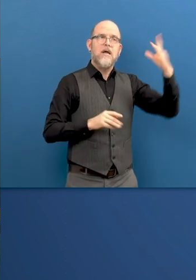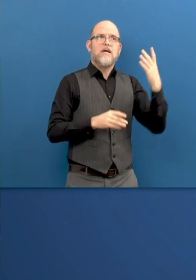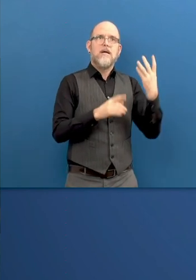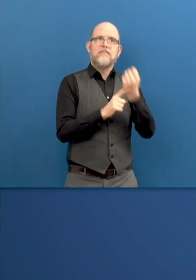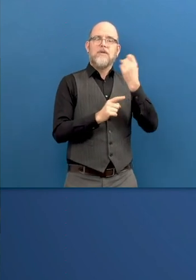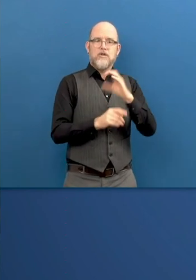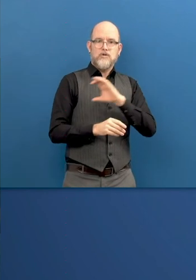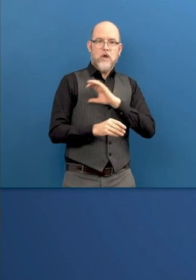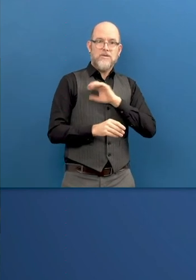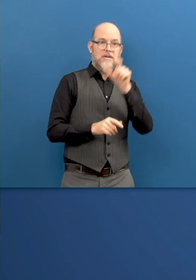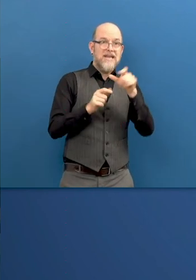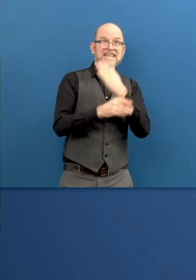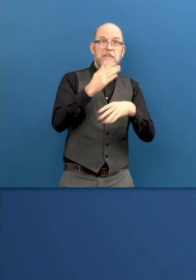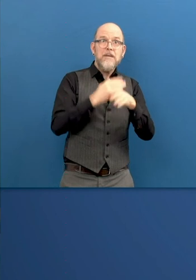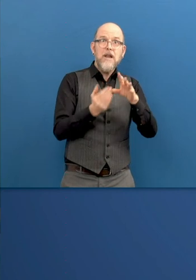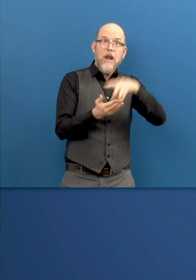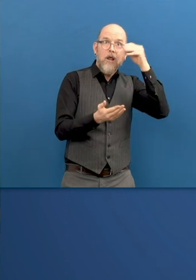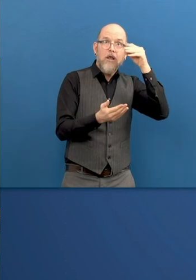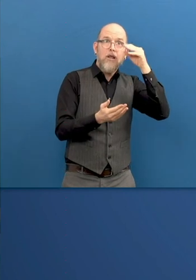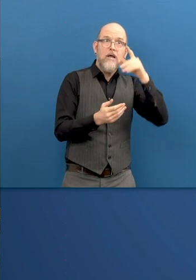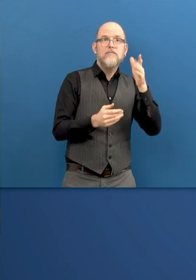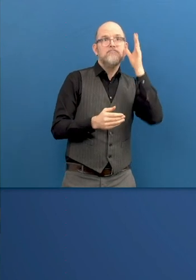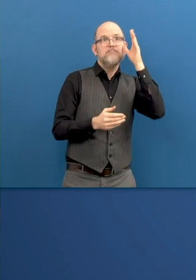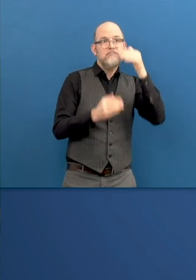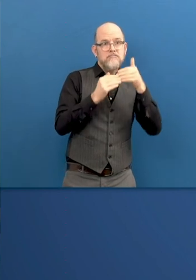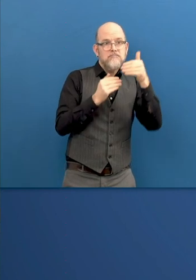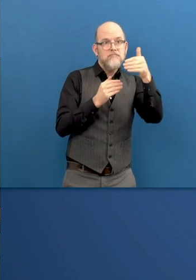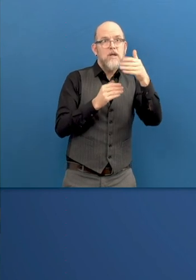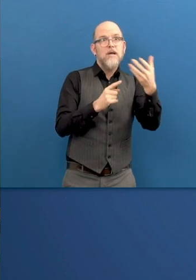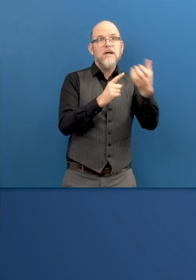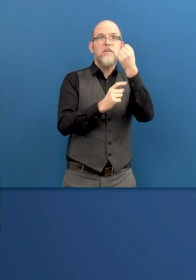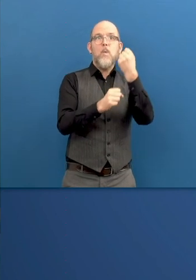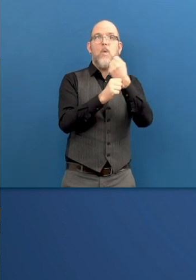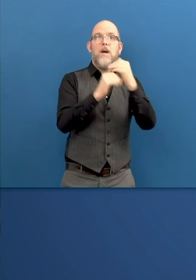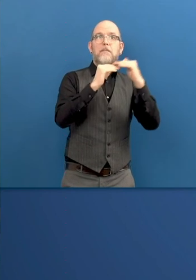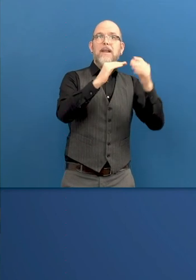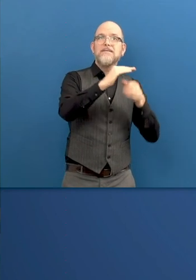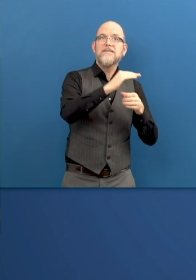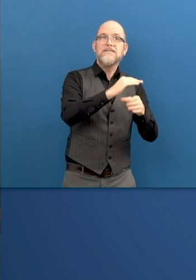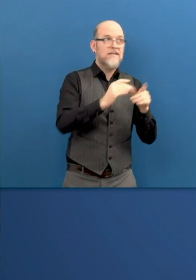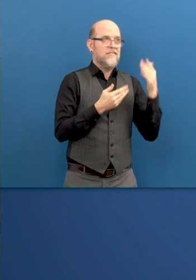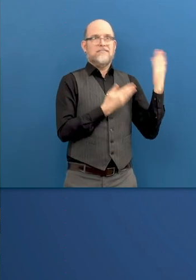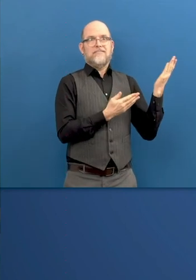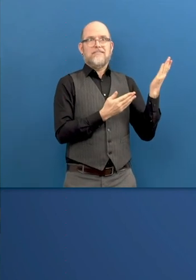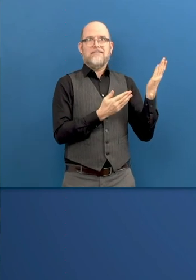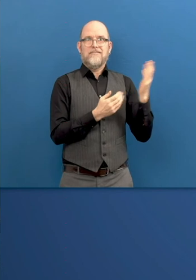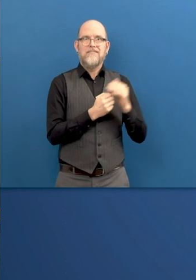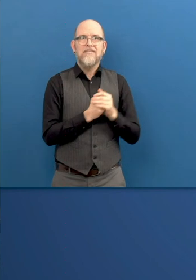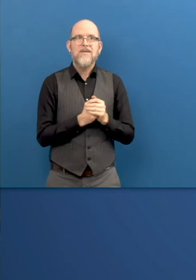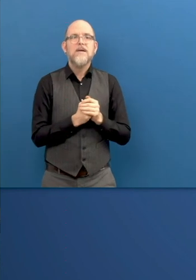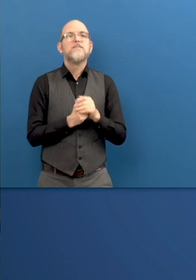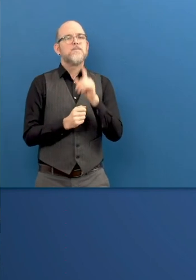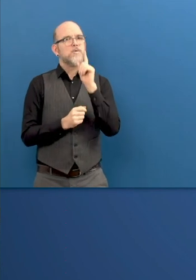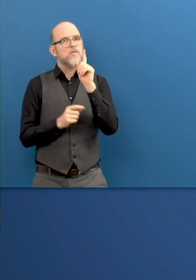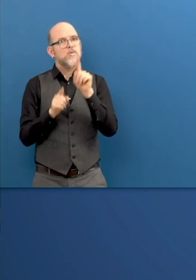we need also to work with the recruiters. And we need to train the people who are carrying talent